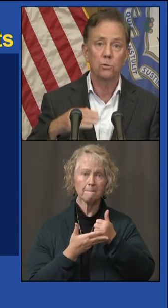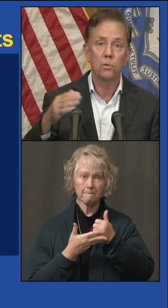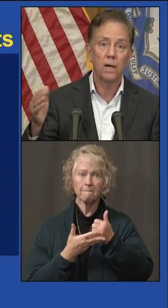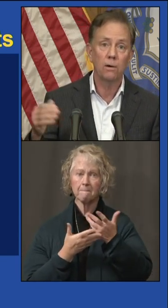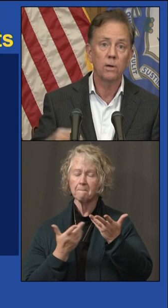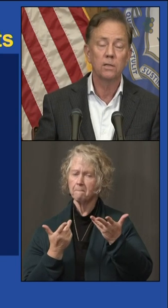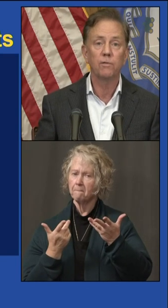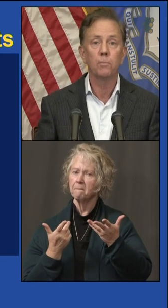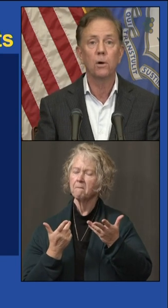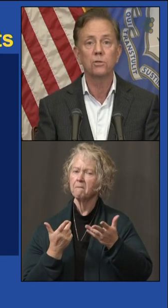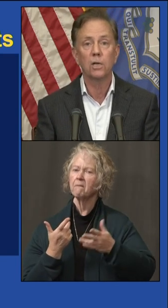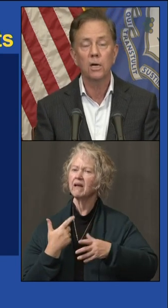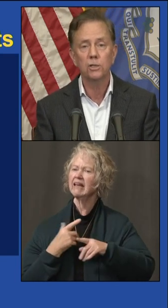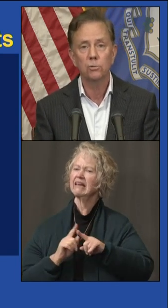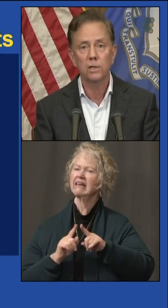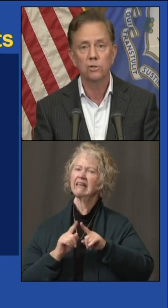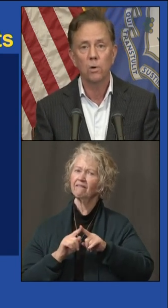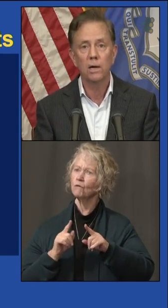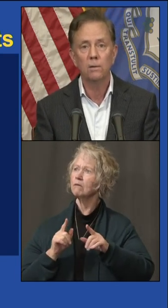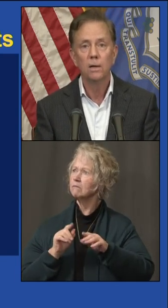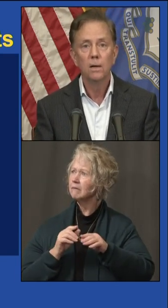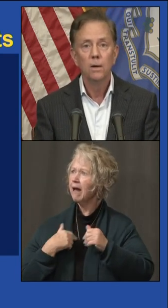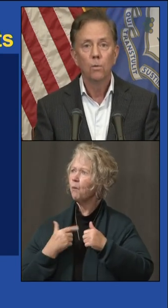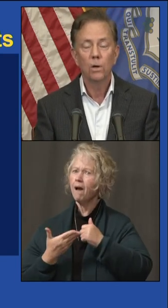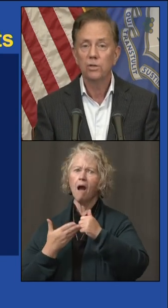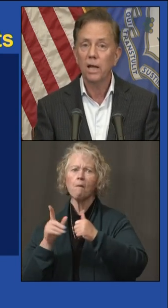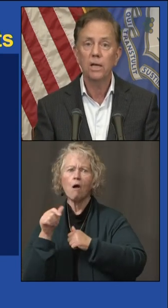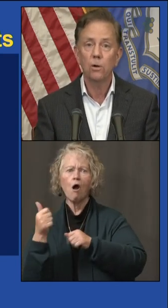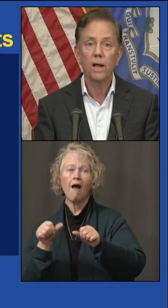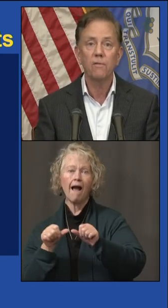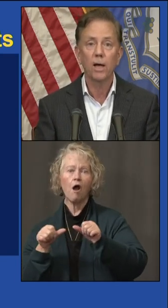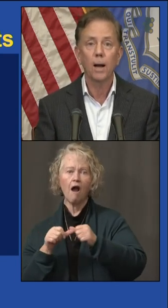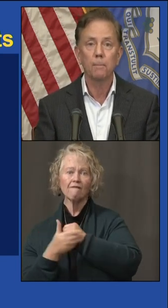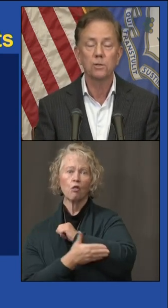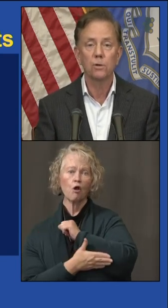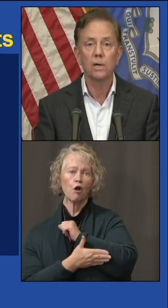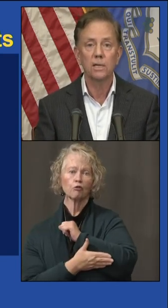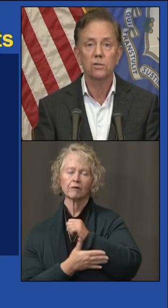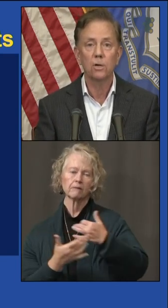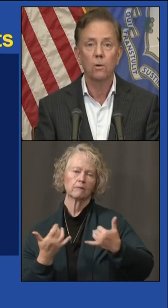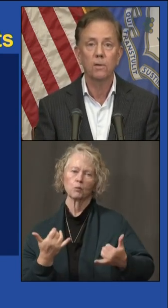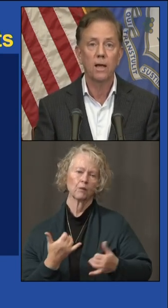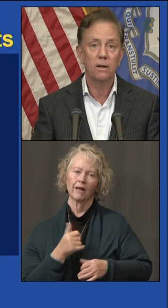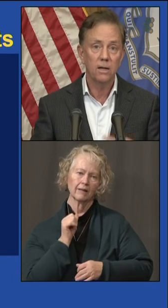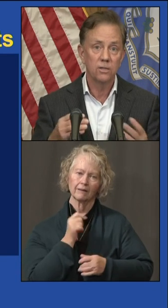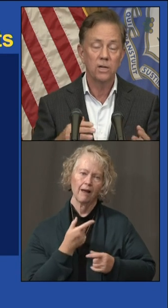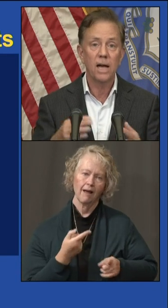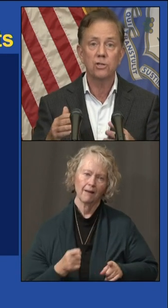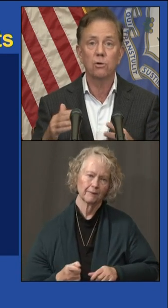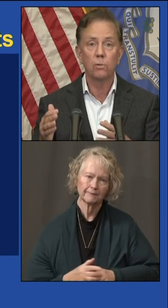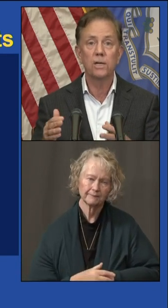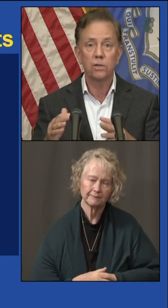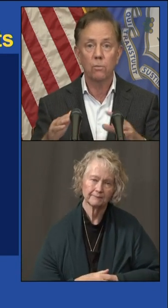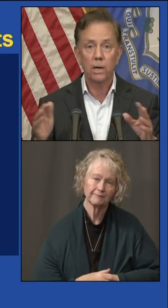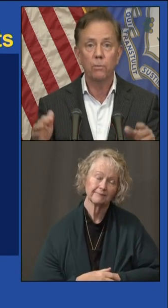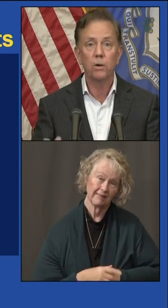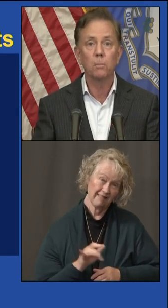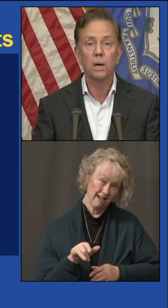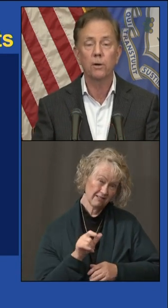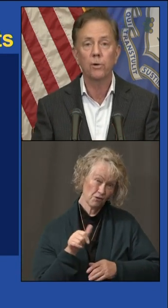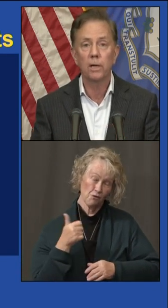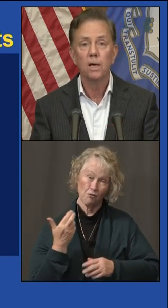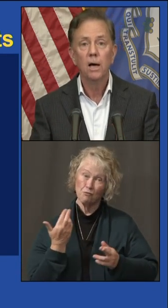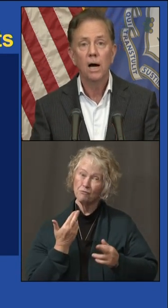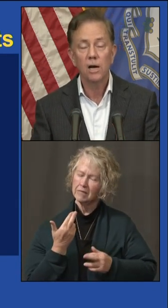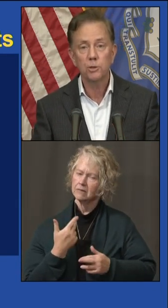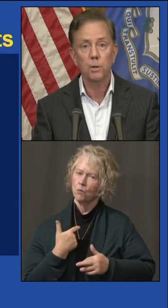actually able to do that in different parts of the country as well. Well, today you don't have that opportunity. So that is an extra reason why we